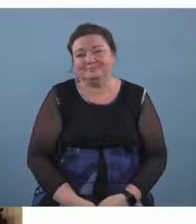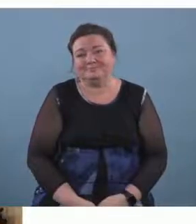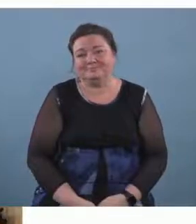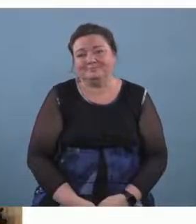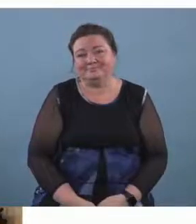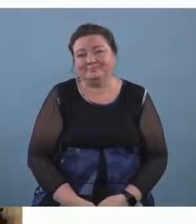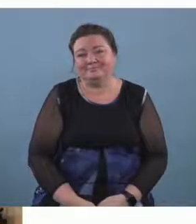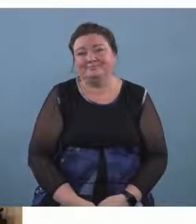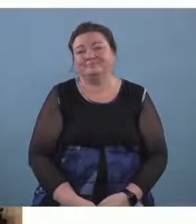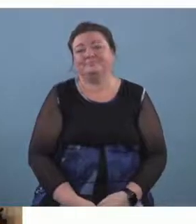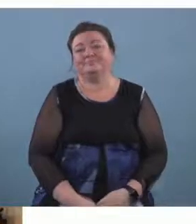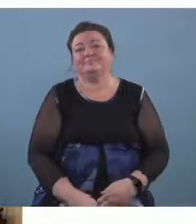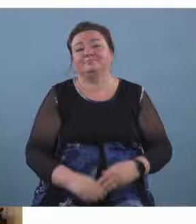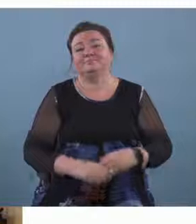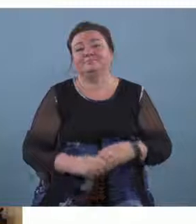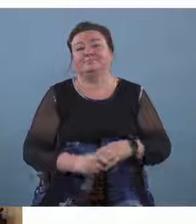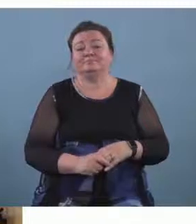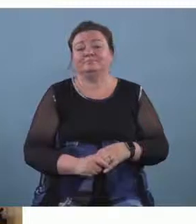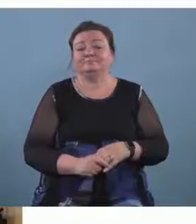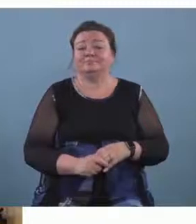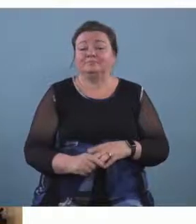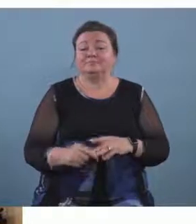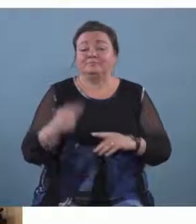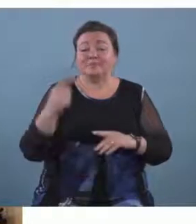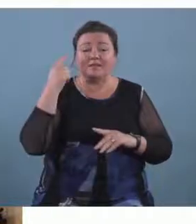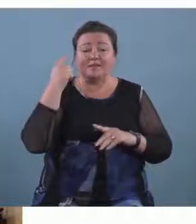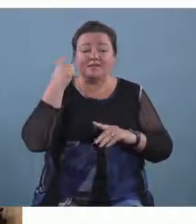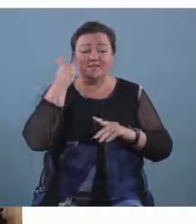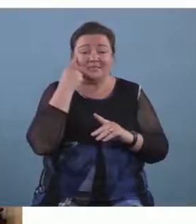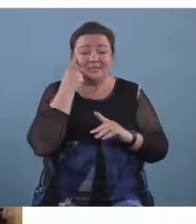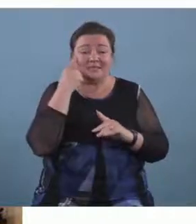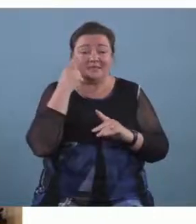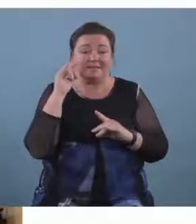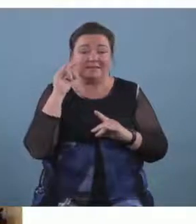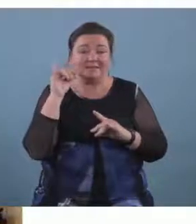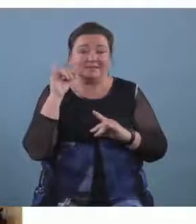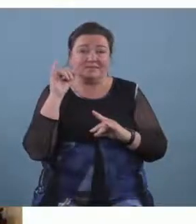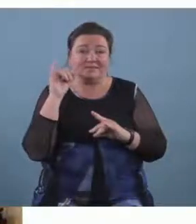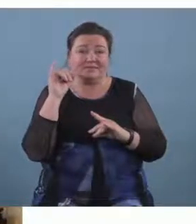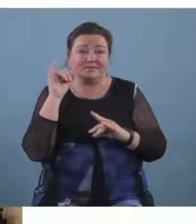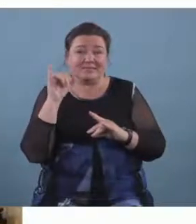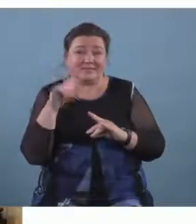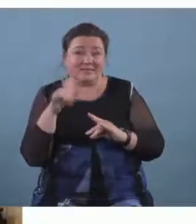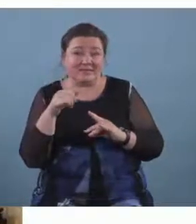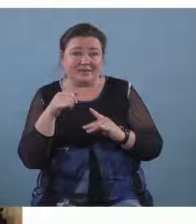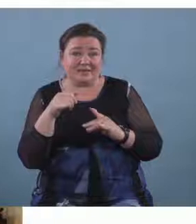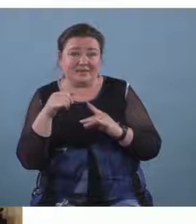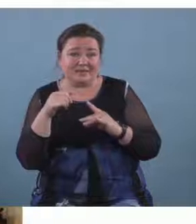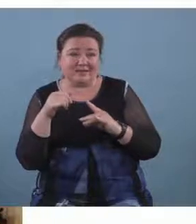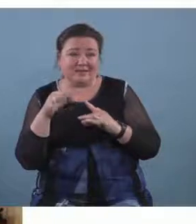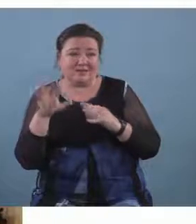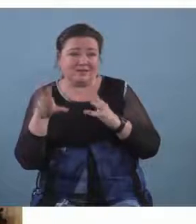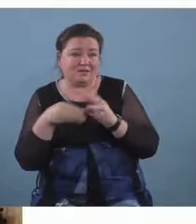so um i think that rounds up the webinar i don't know if we've got any more slides but i think we have some